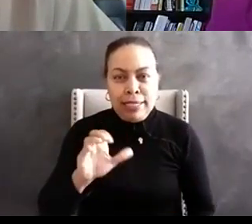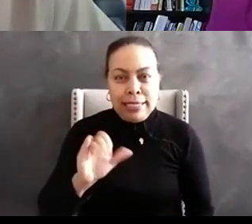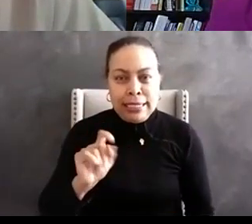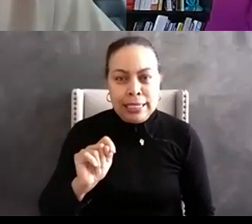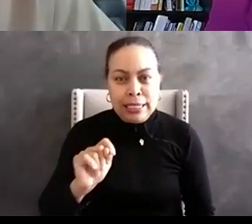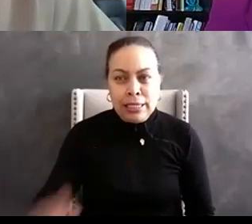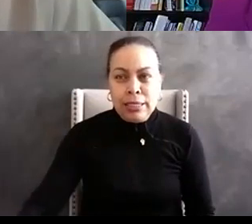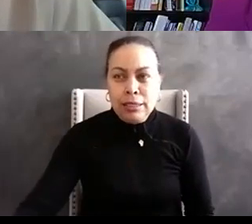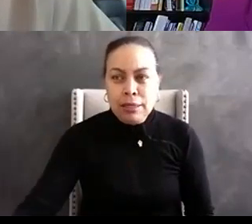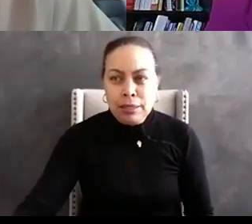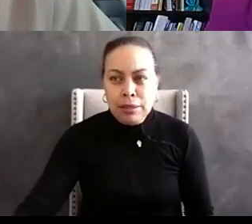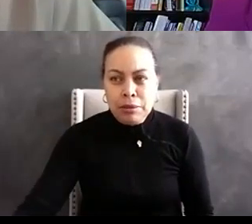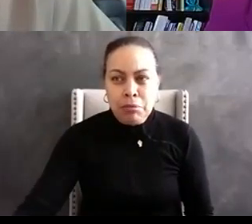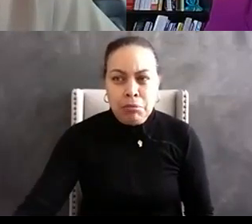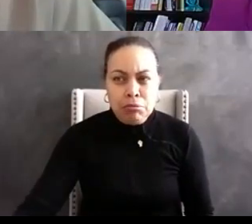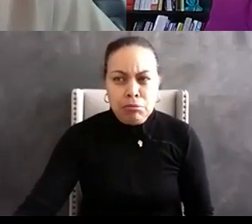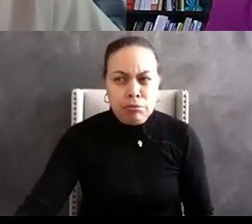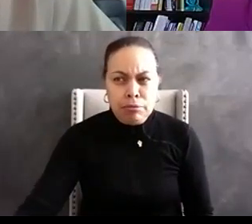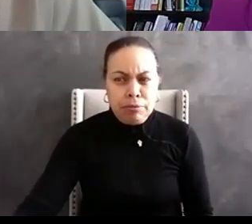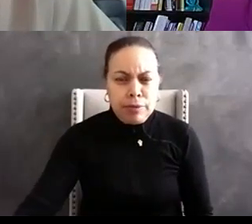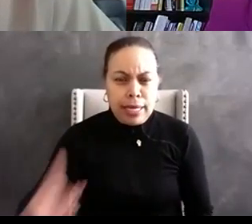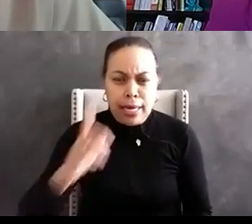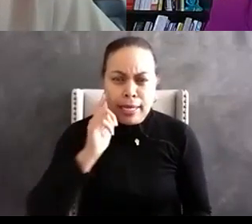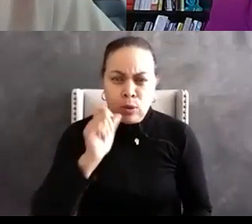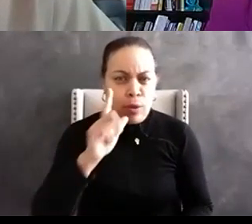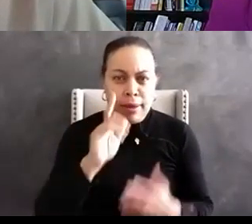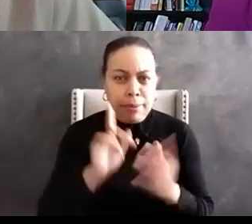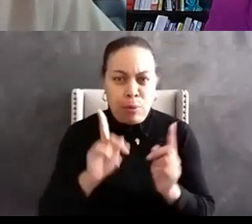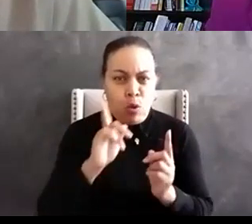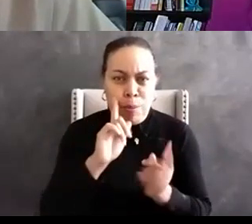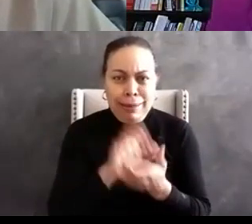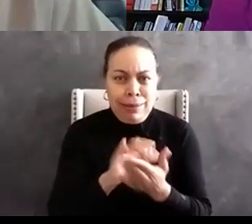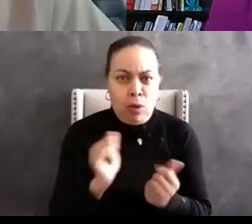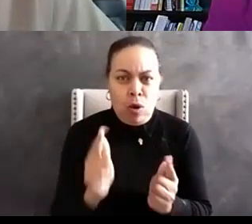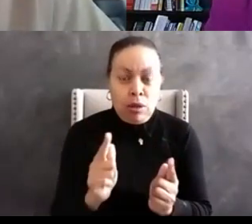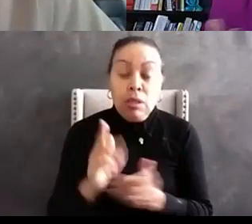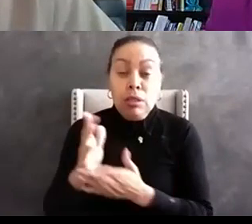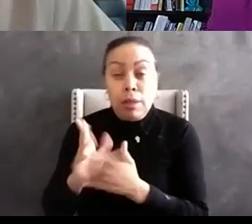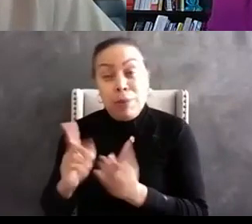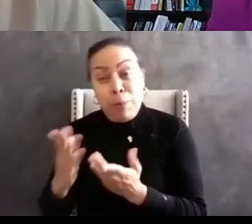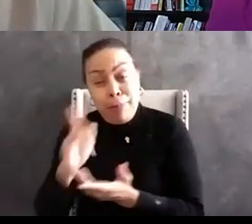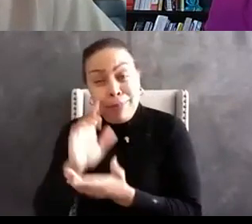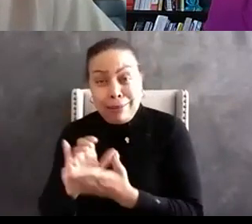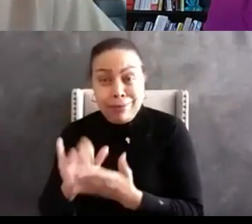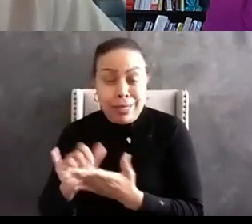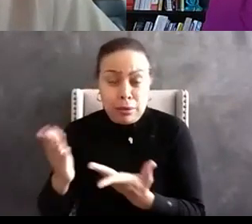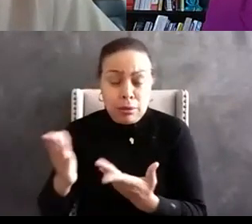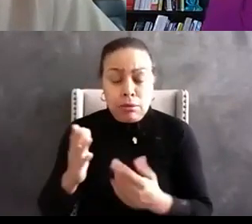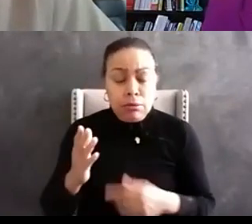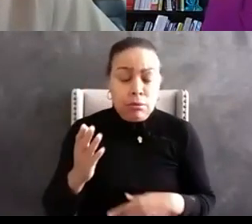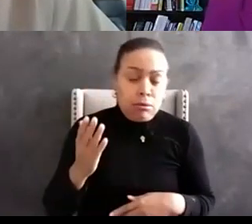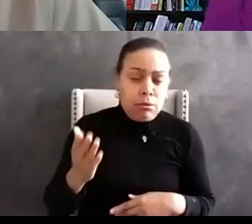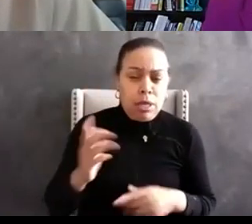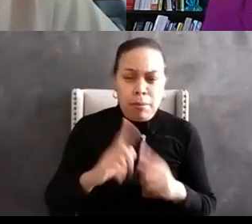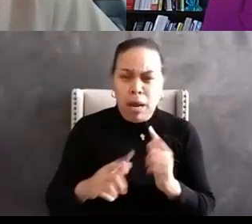i i don't think everybody has that same perception they don't think all there's some i'm not gonna say there's never anybody there's some